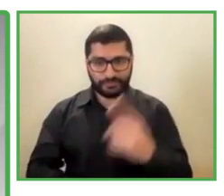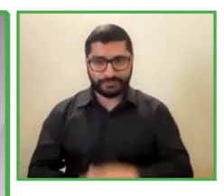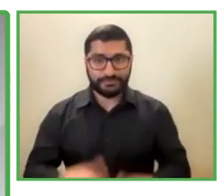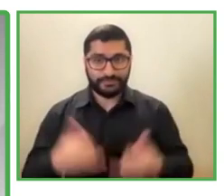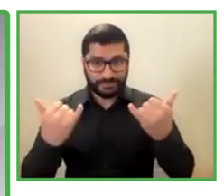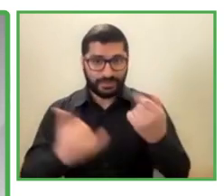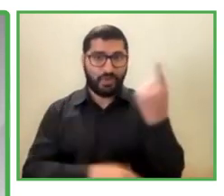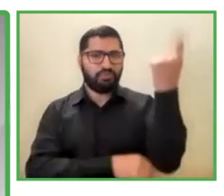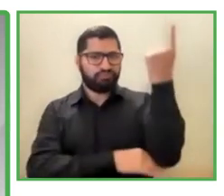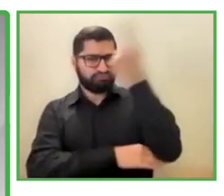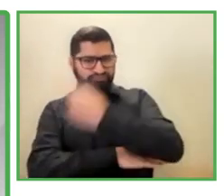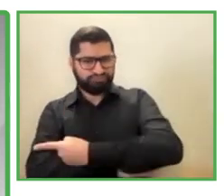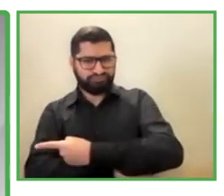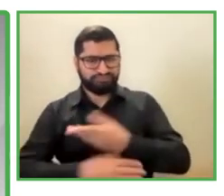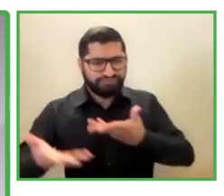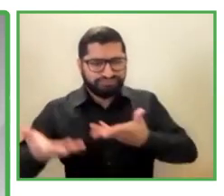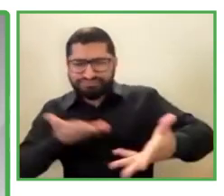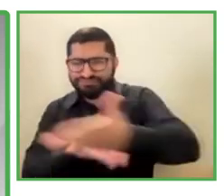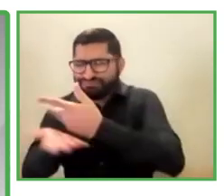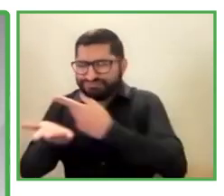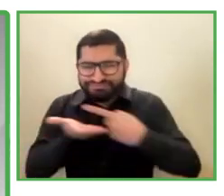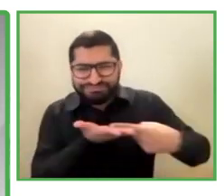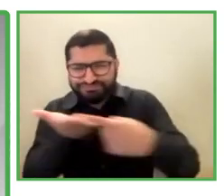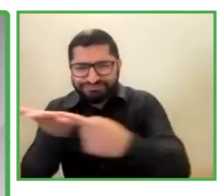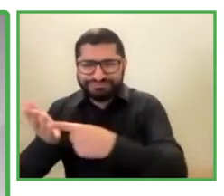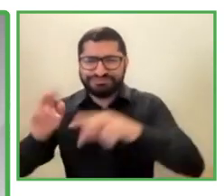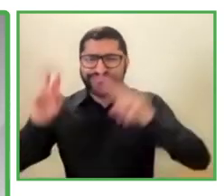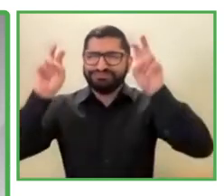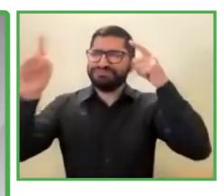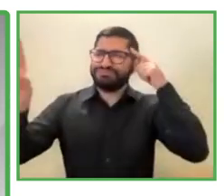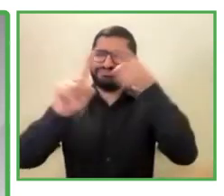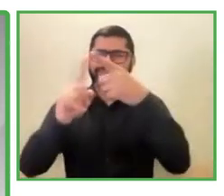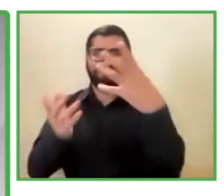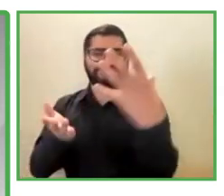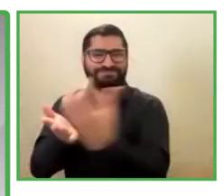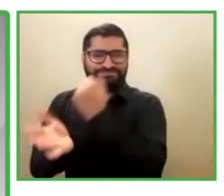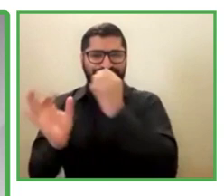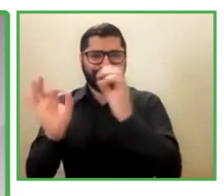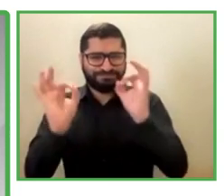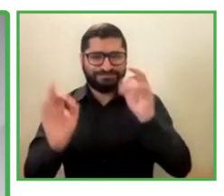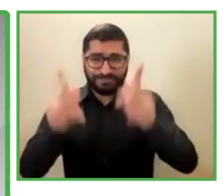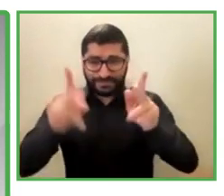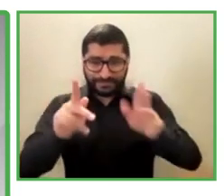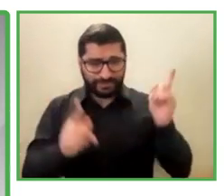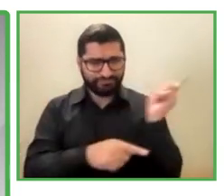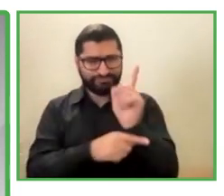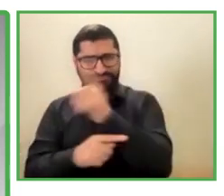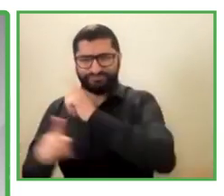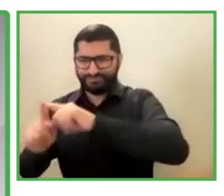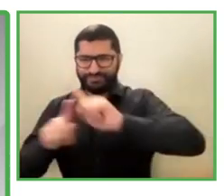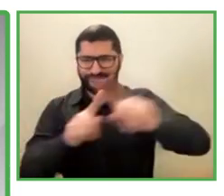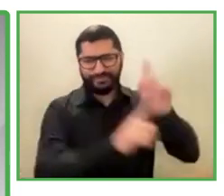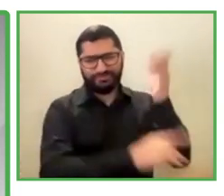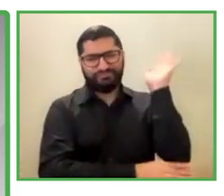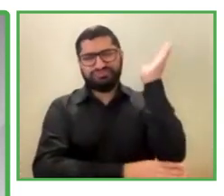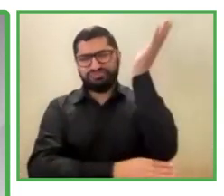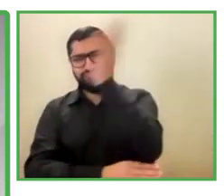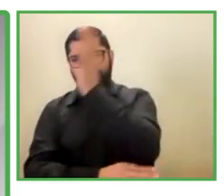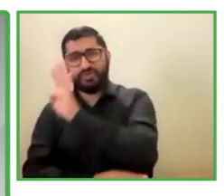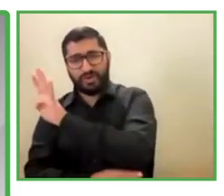have the success cases of diversity management. For these, we will have the presence of four companies, which are very